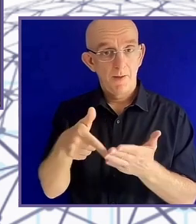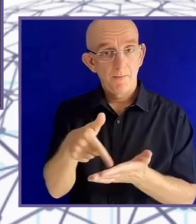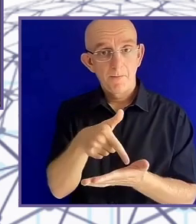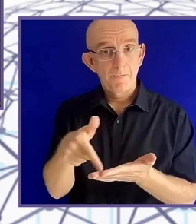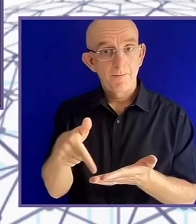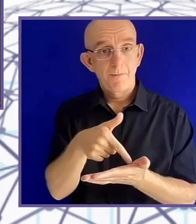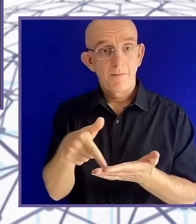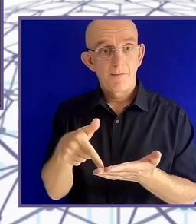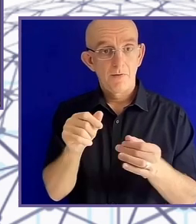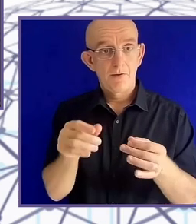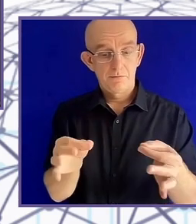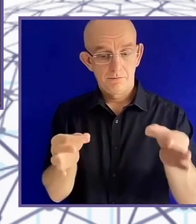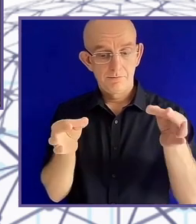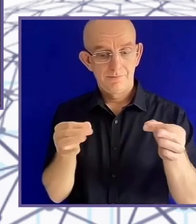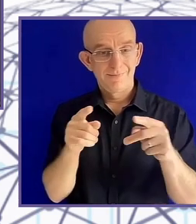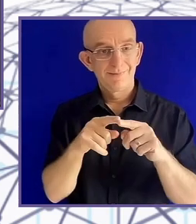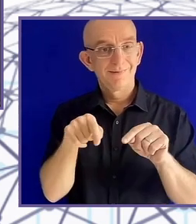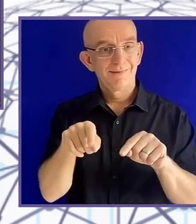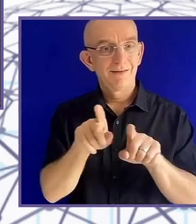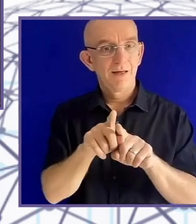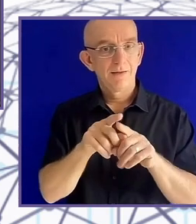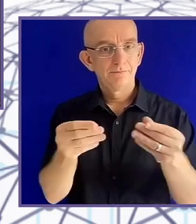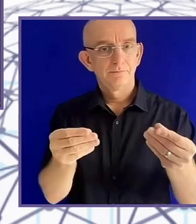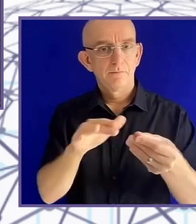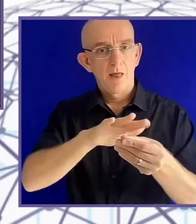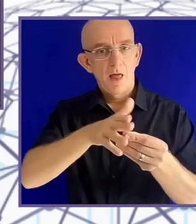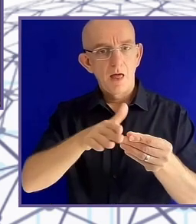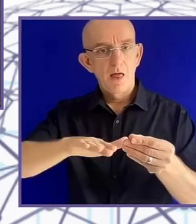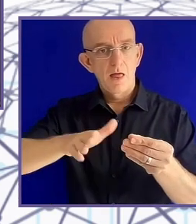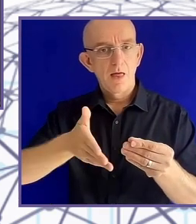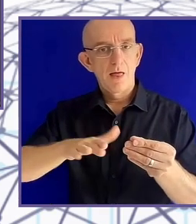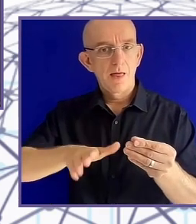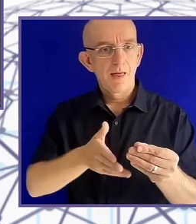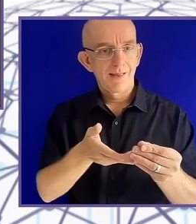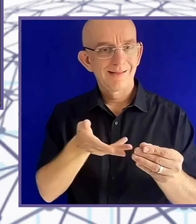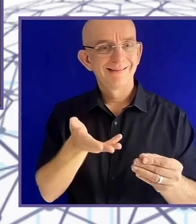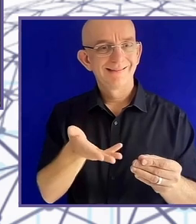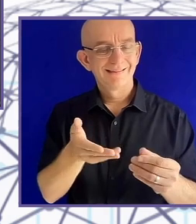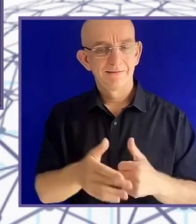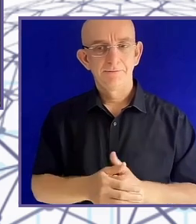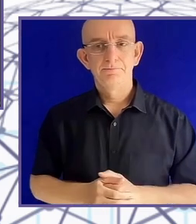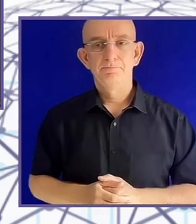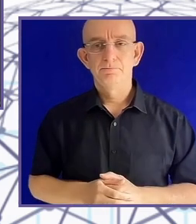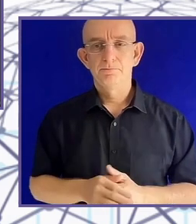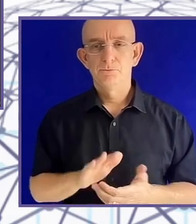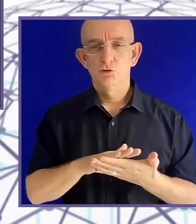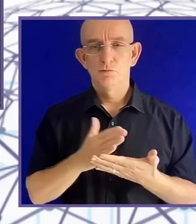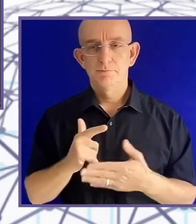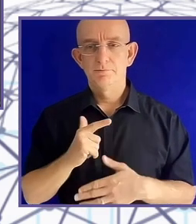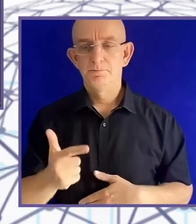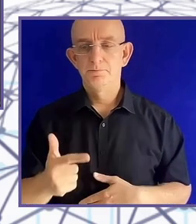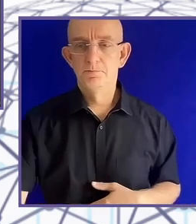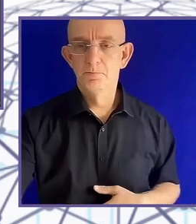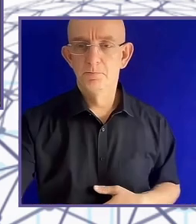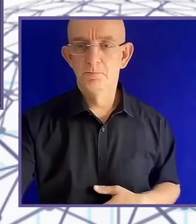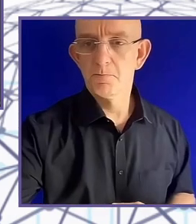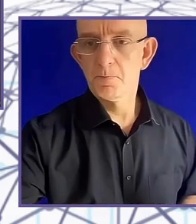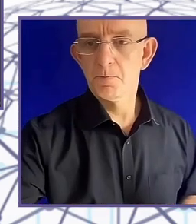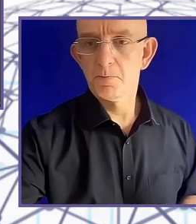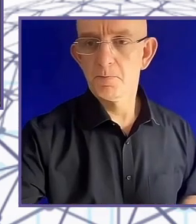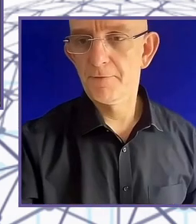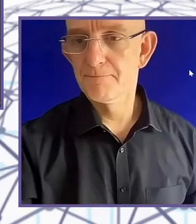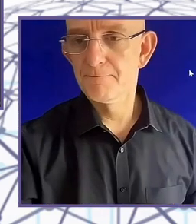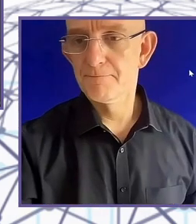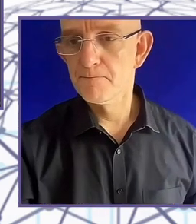exoskeletons, but from that journey of speaking to people and finding out what the real problem was. And Tiggy